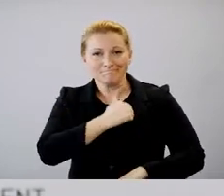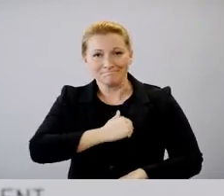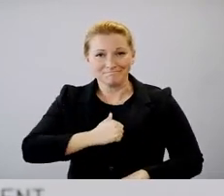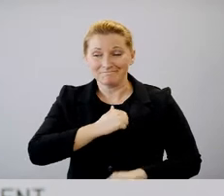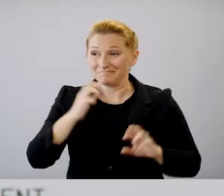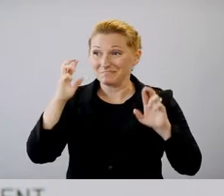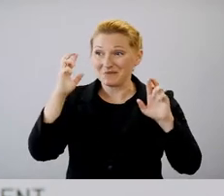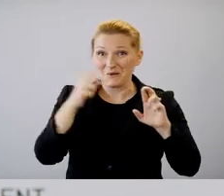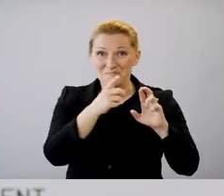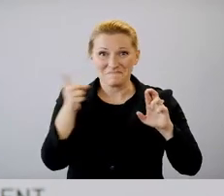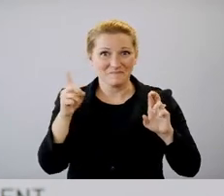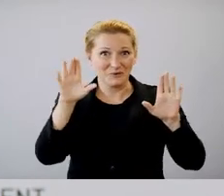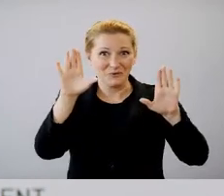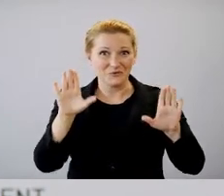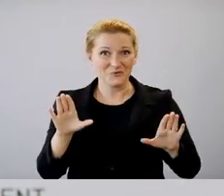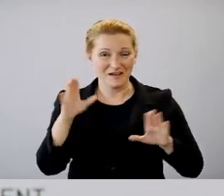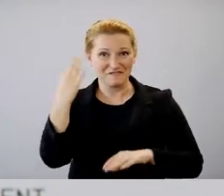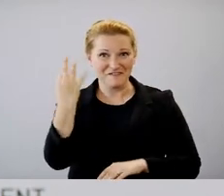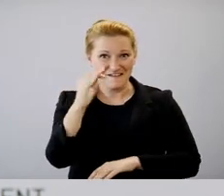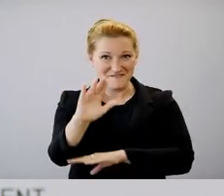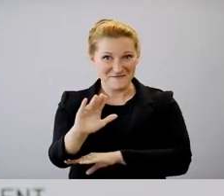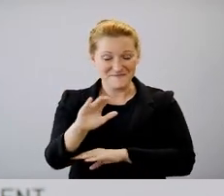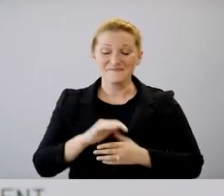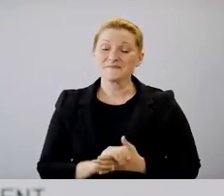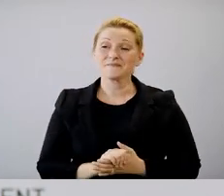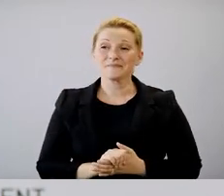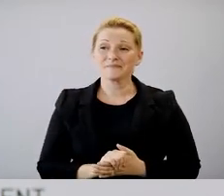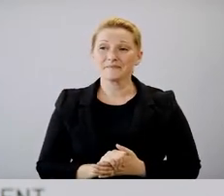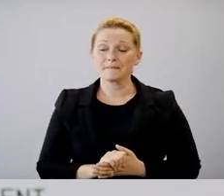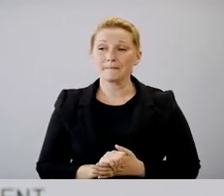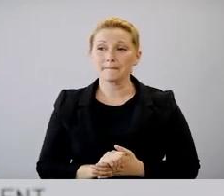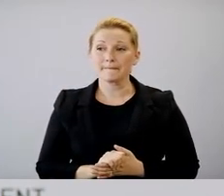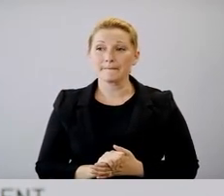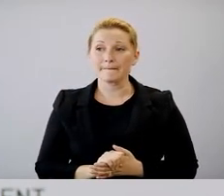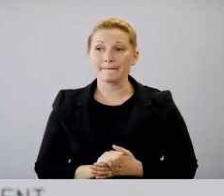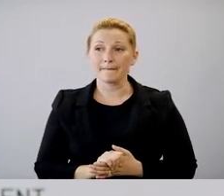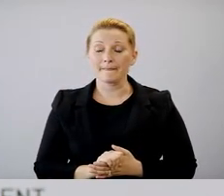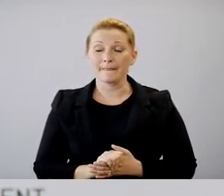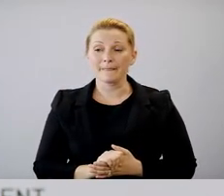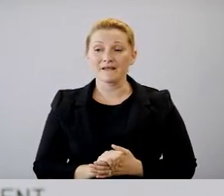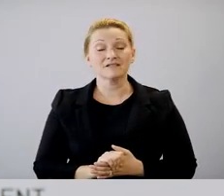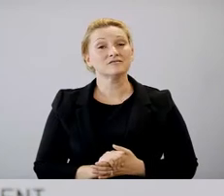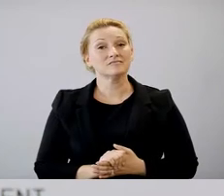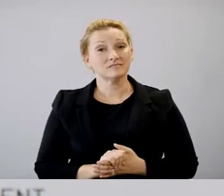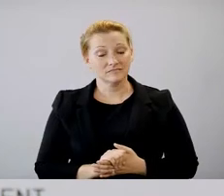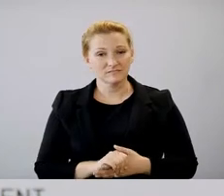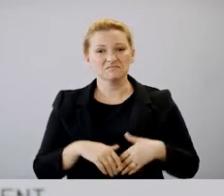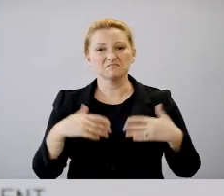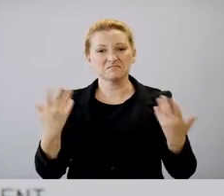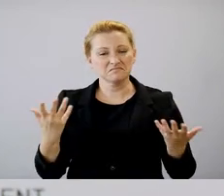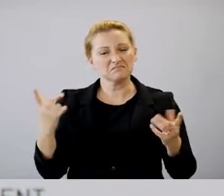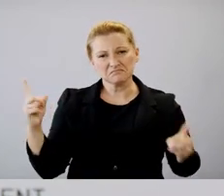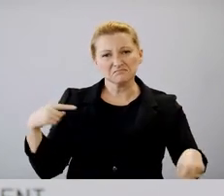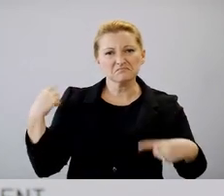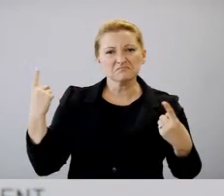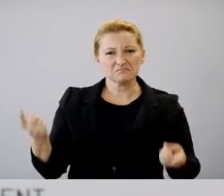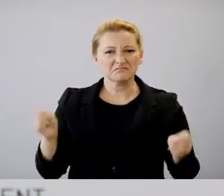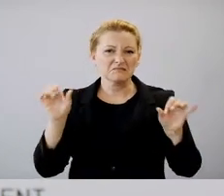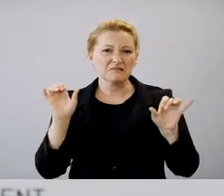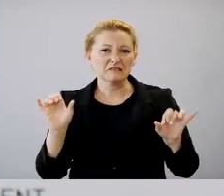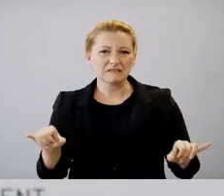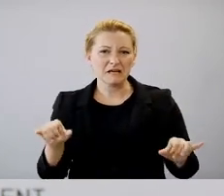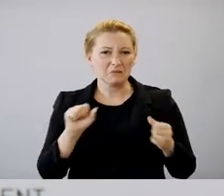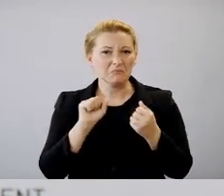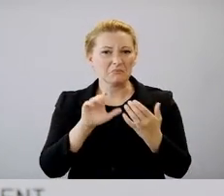I hope everyone has had a great Friday afternoon. I'm going to follow the similar format that we have in the past.